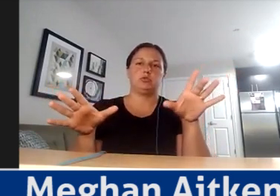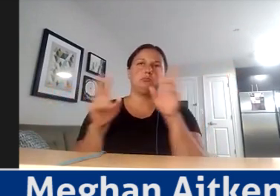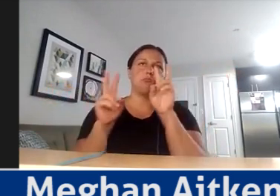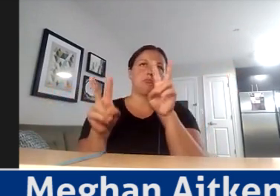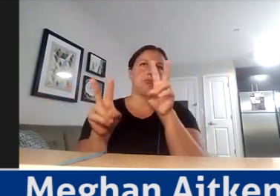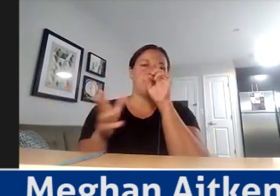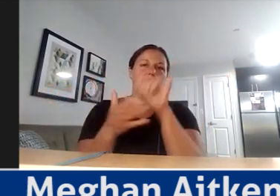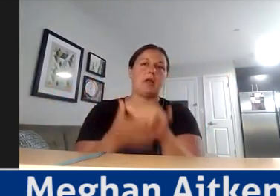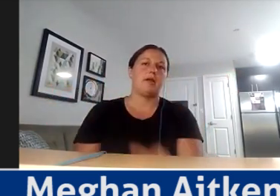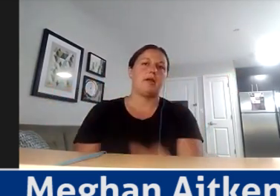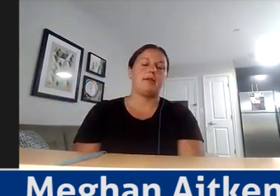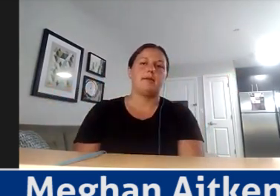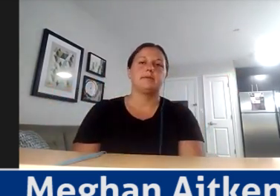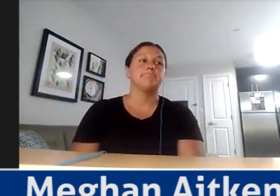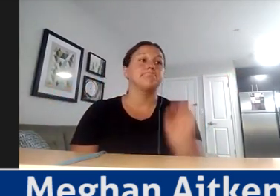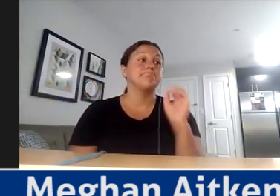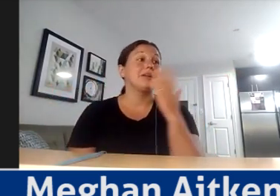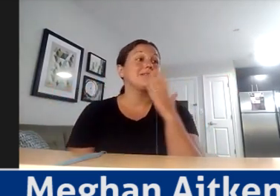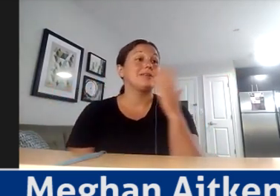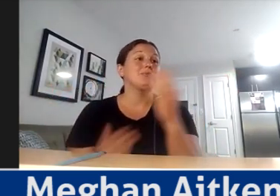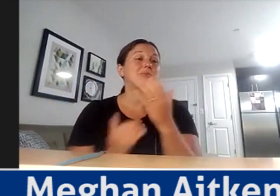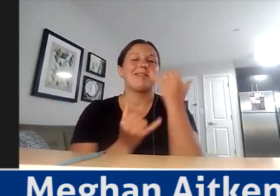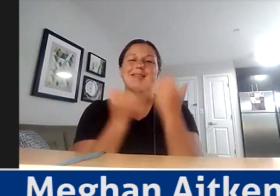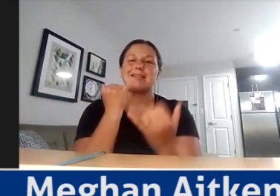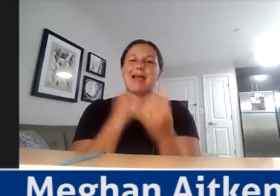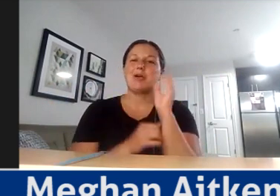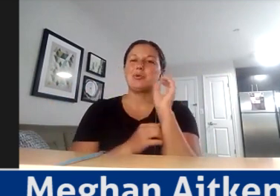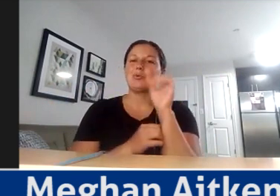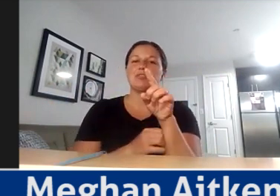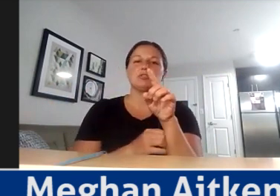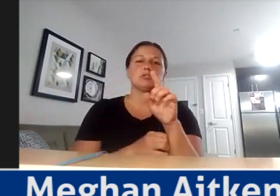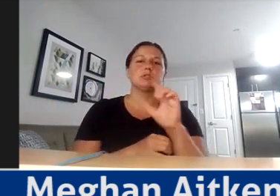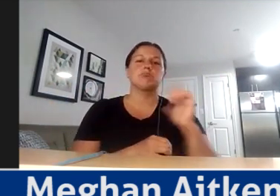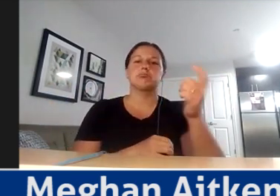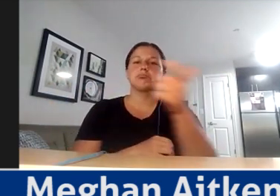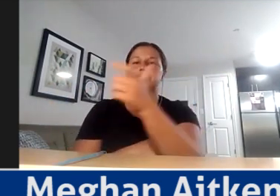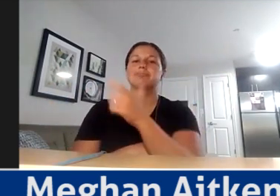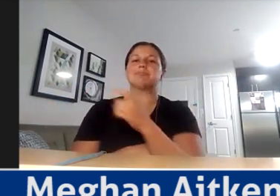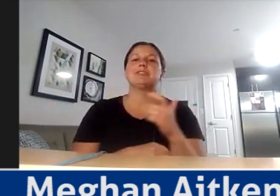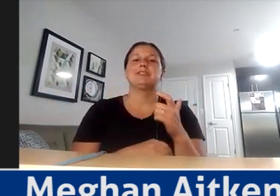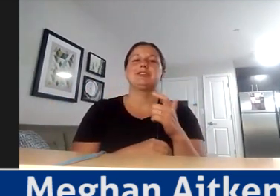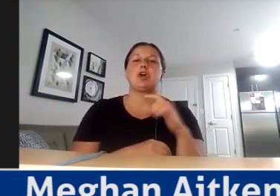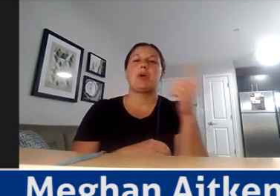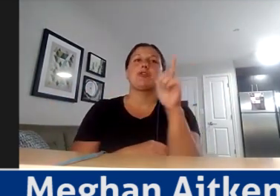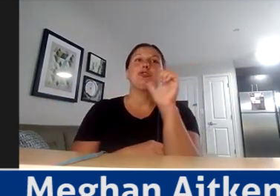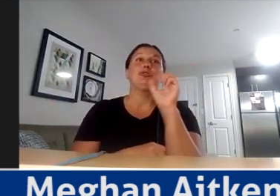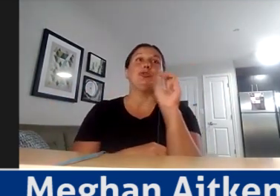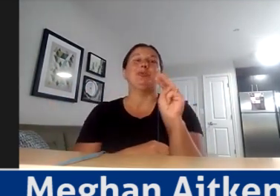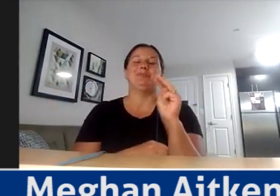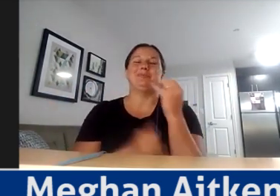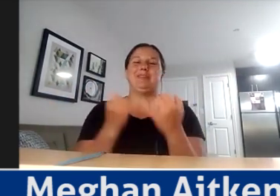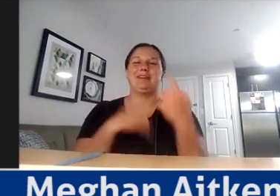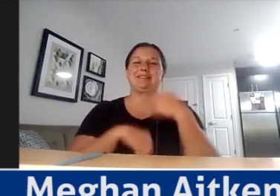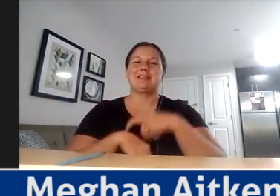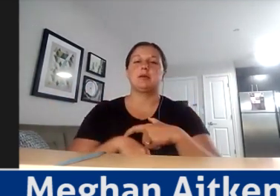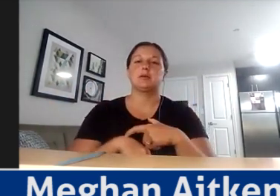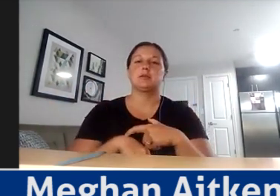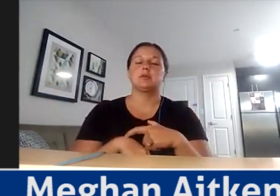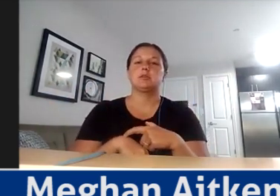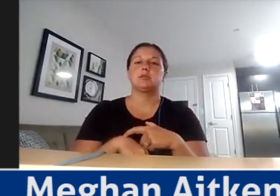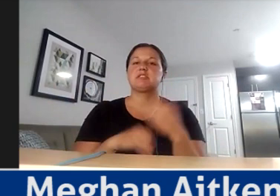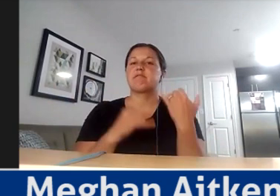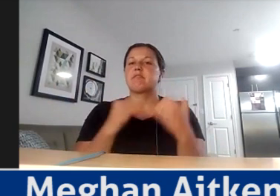Okay. Thank you so much. Okay. One last question just around the table, so to speak, around the Zoom, one last time. Just a final encouragement